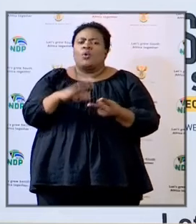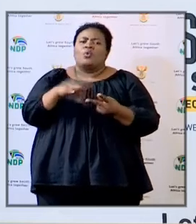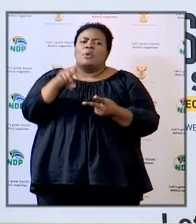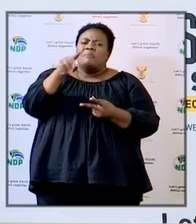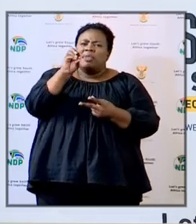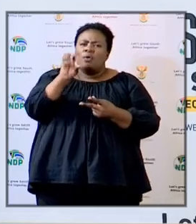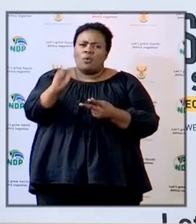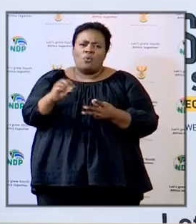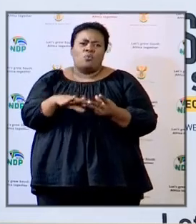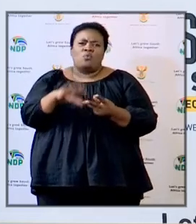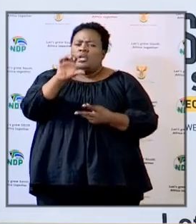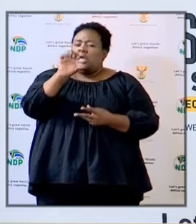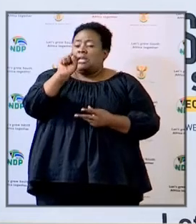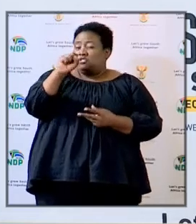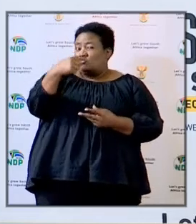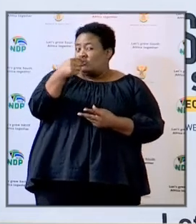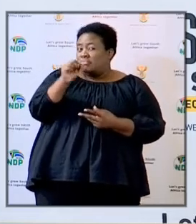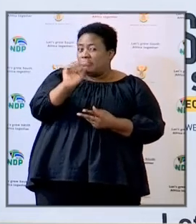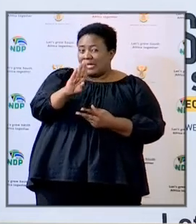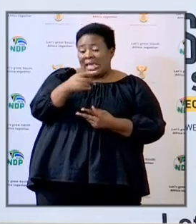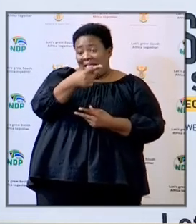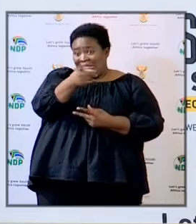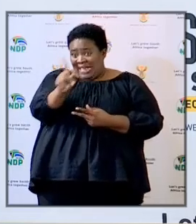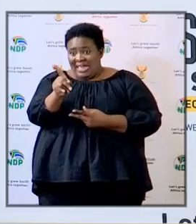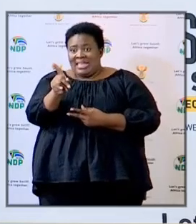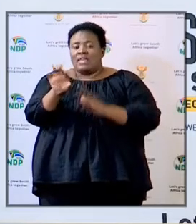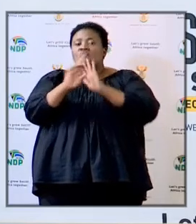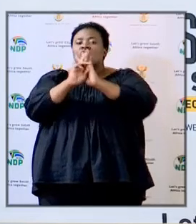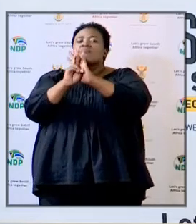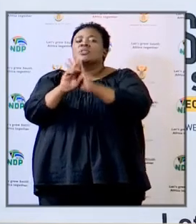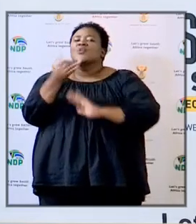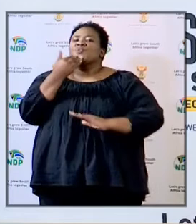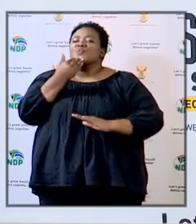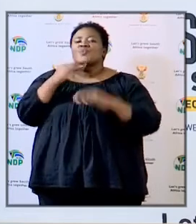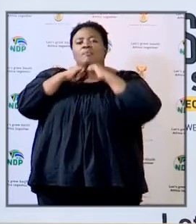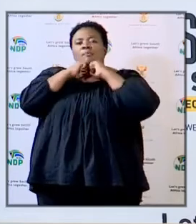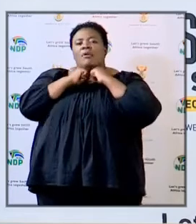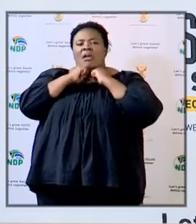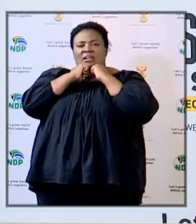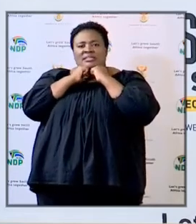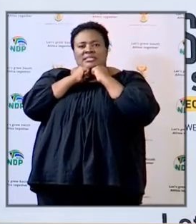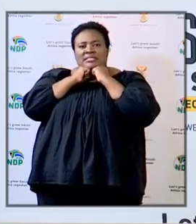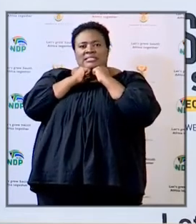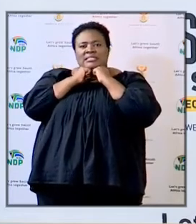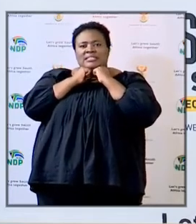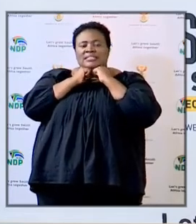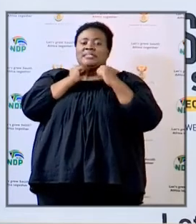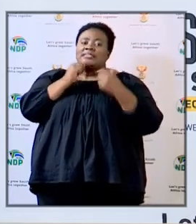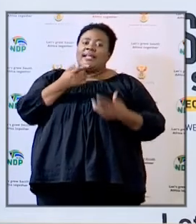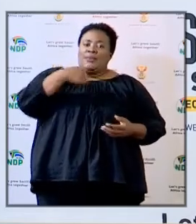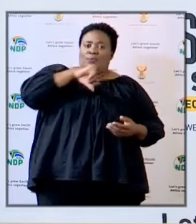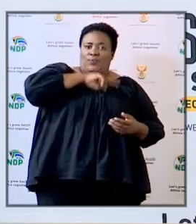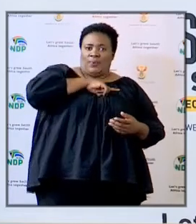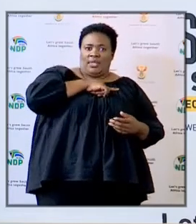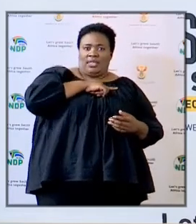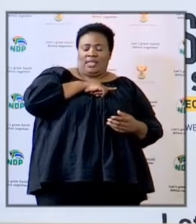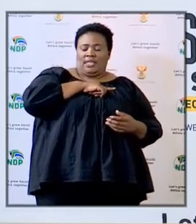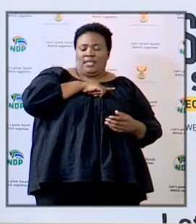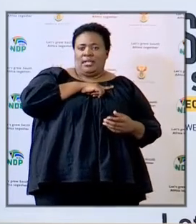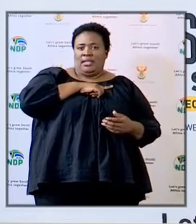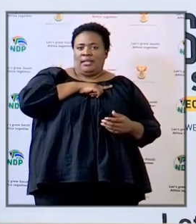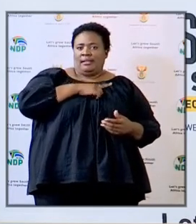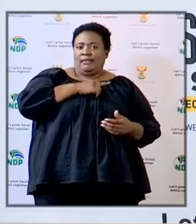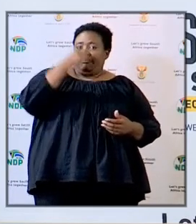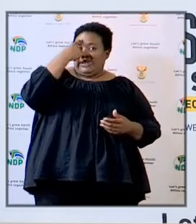bodies those sectors are representing parents and we also under the impression